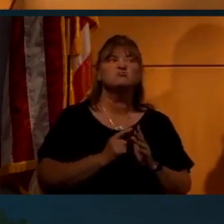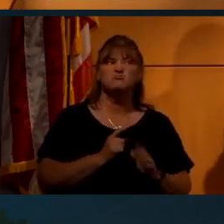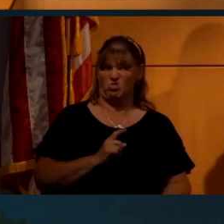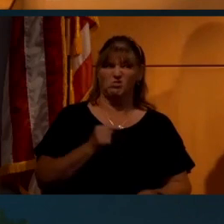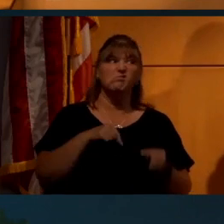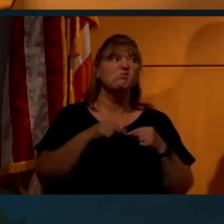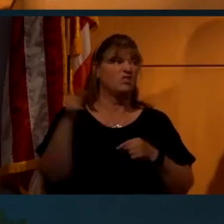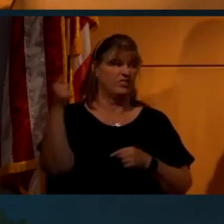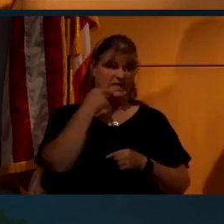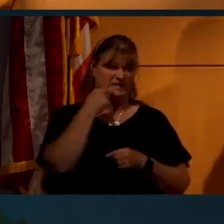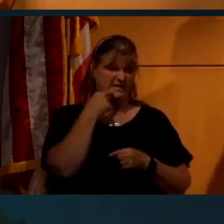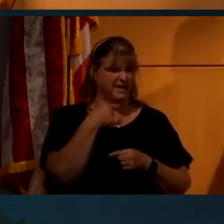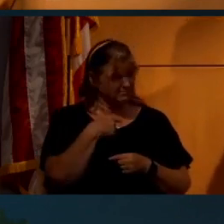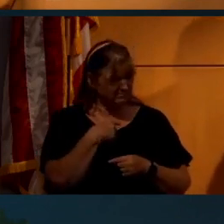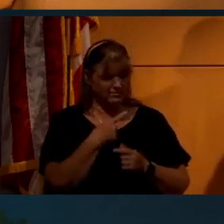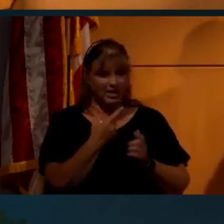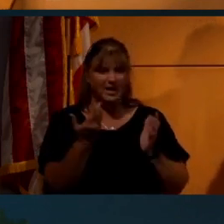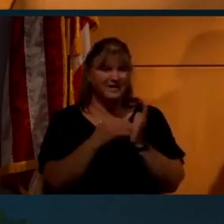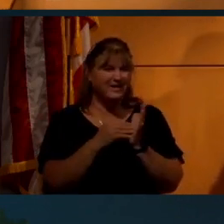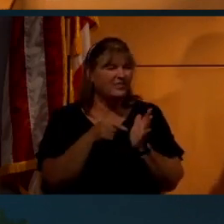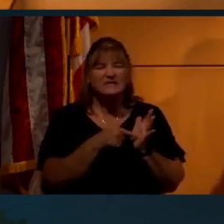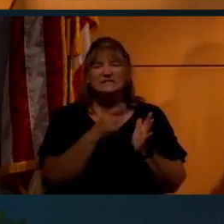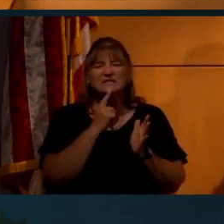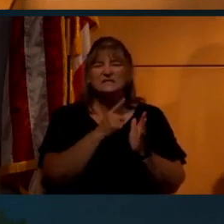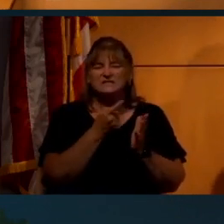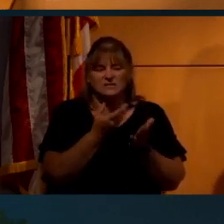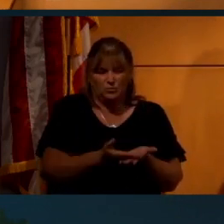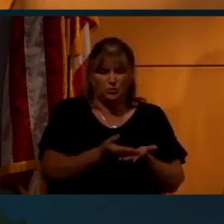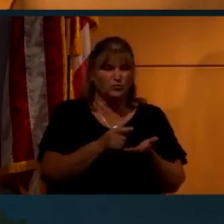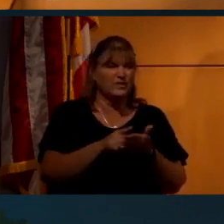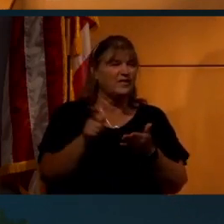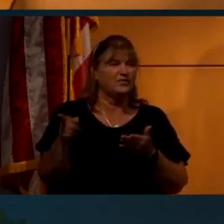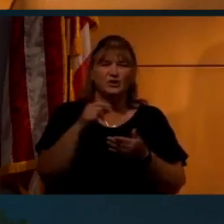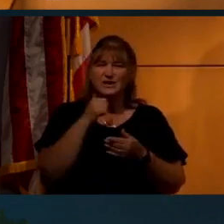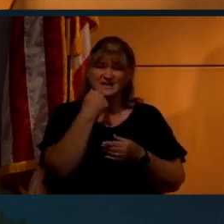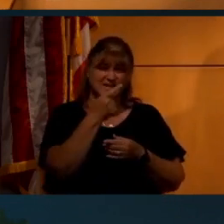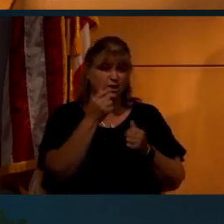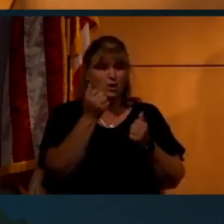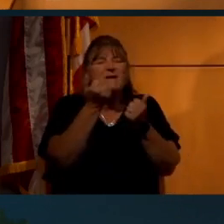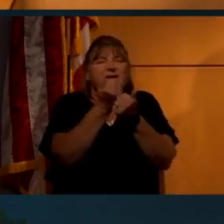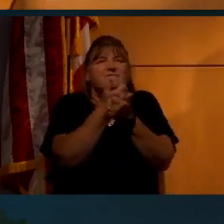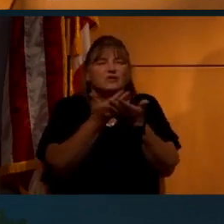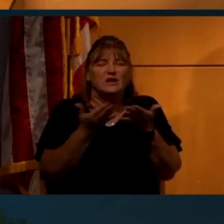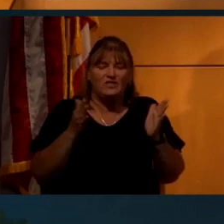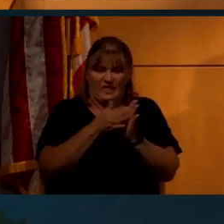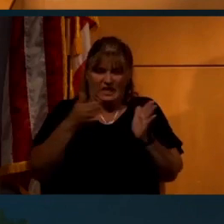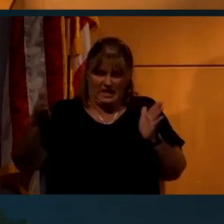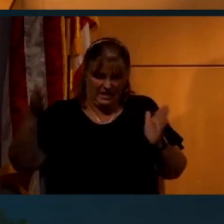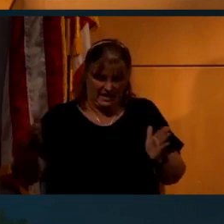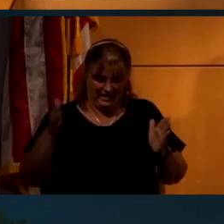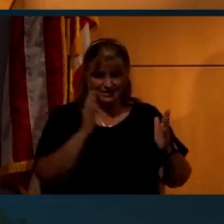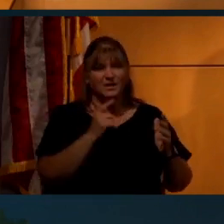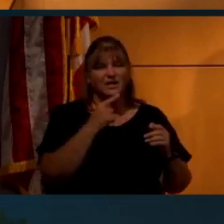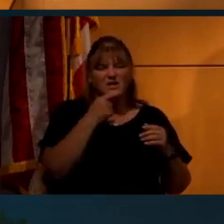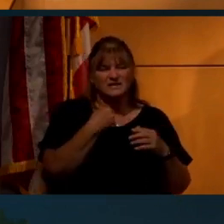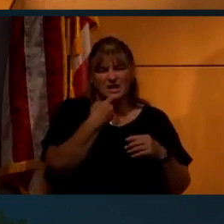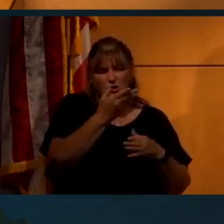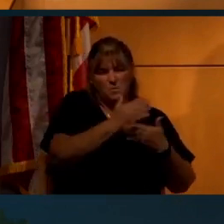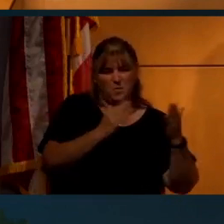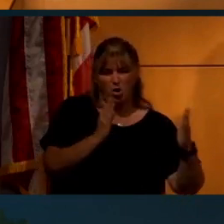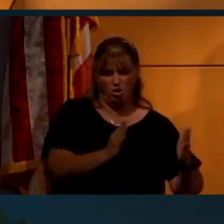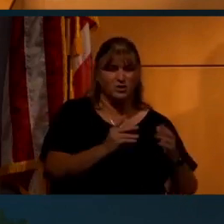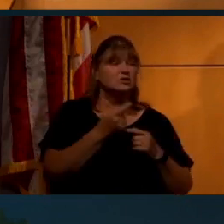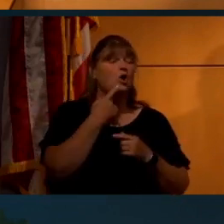And so, again, this is an indication that, you they're not telling you everything you need to know. Like, you know, why, instead of